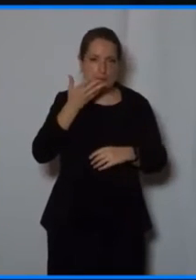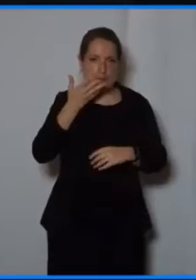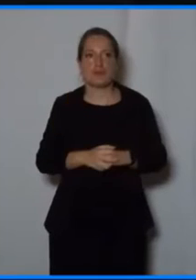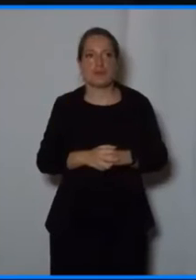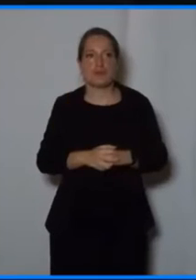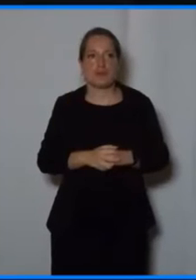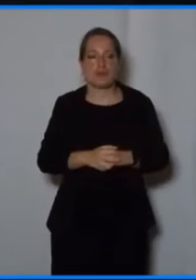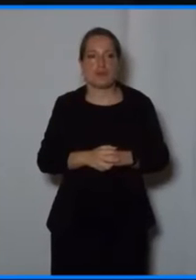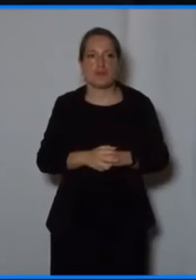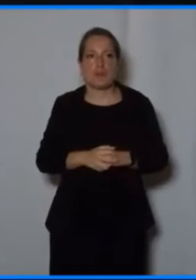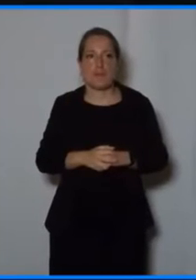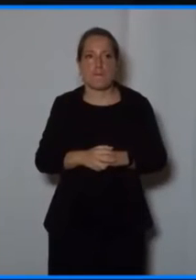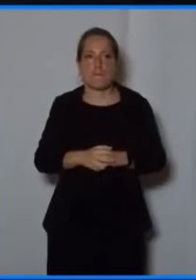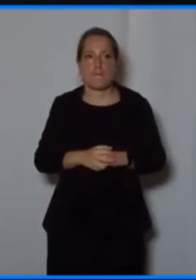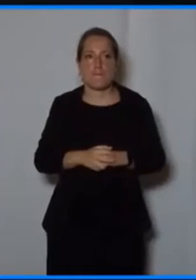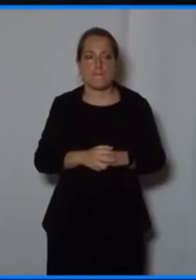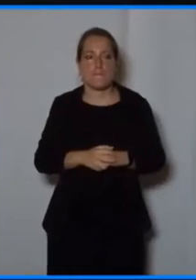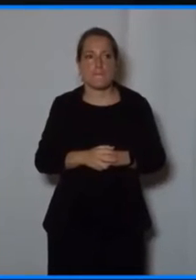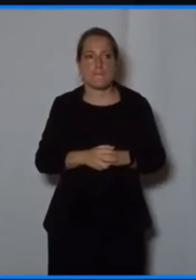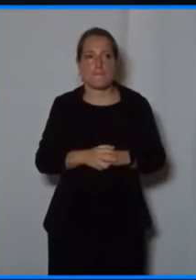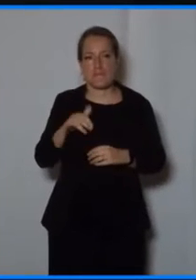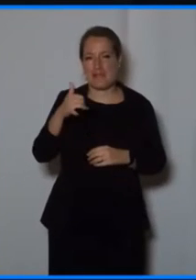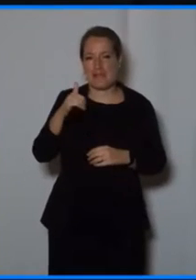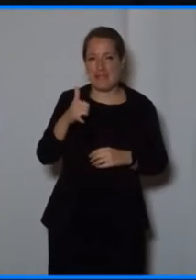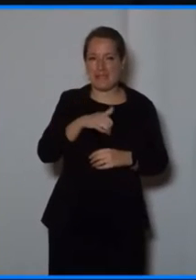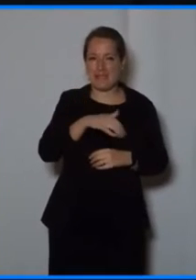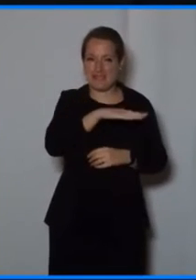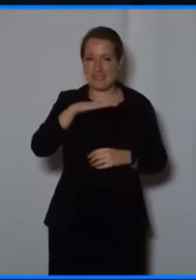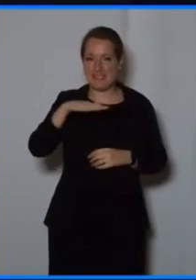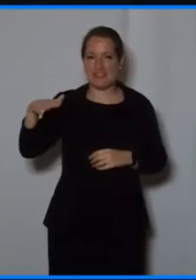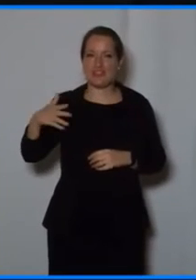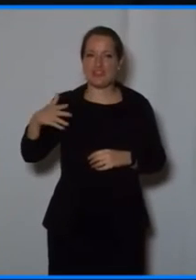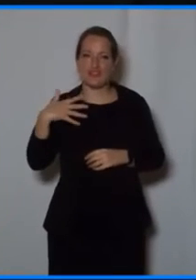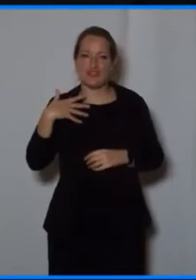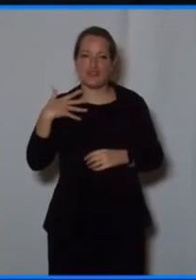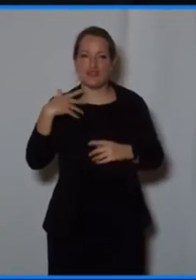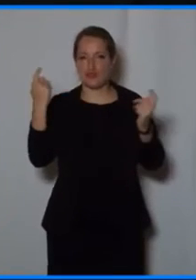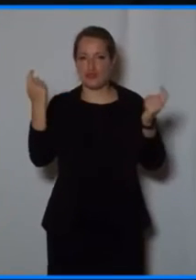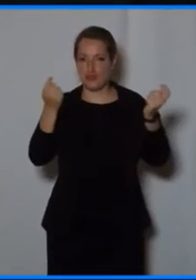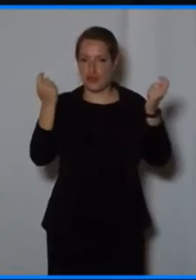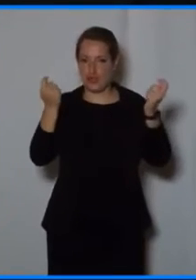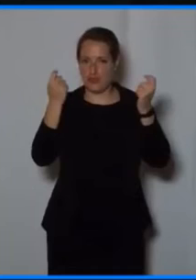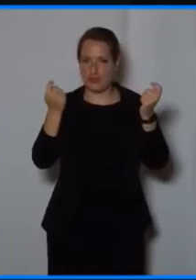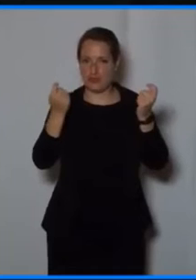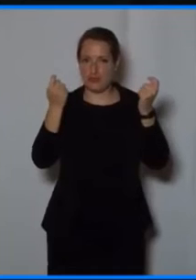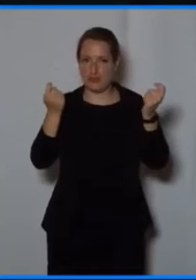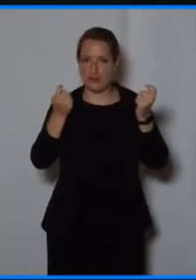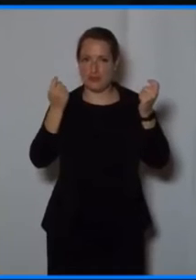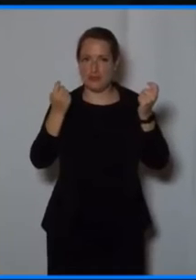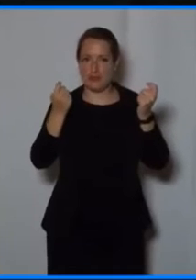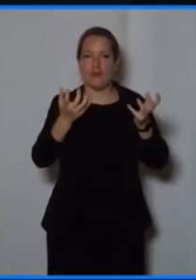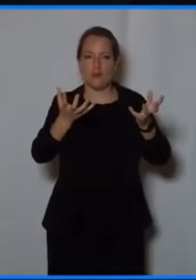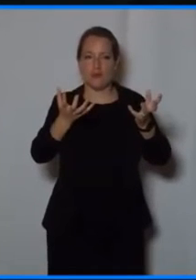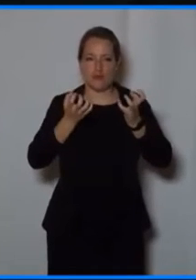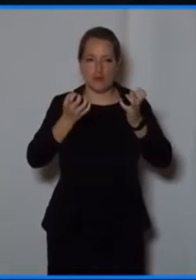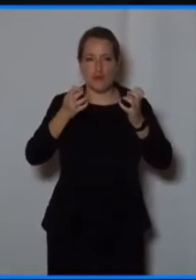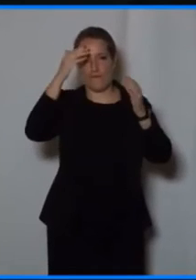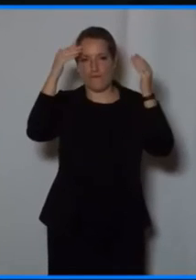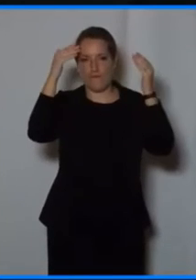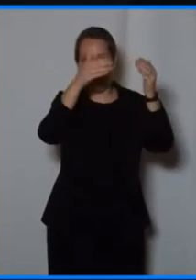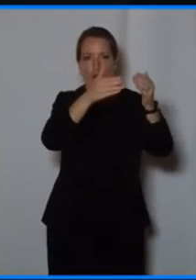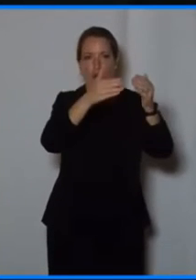And if we want to succeed in this digital transformation, we really need, we really need to focus on two things,